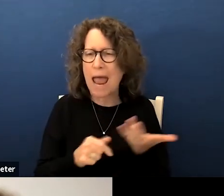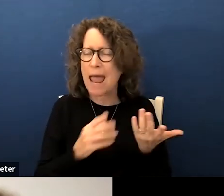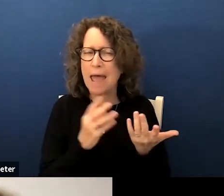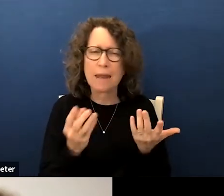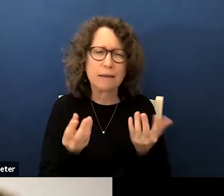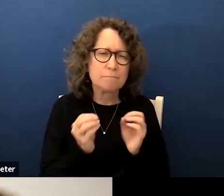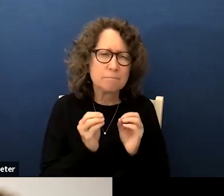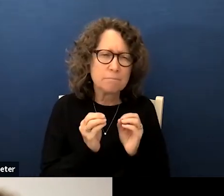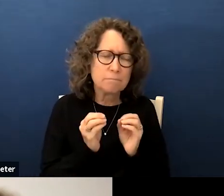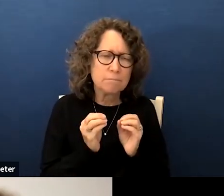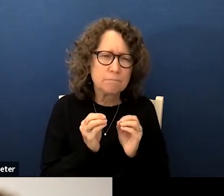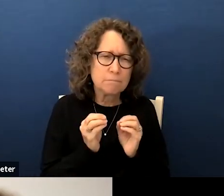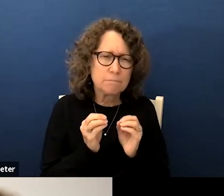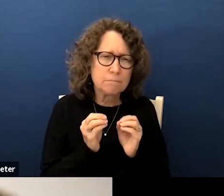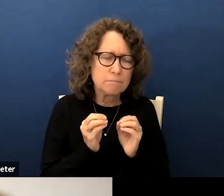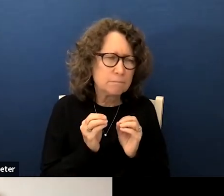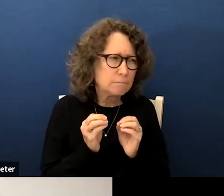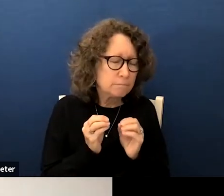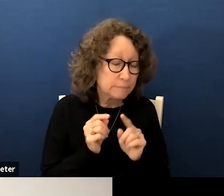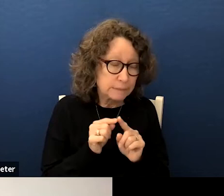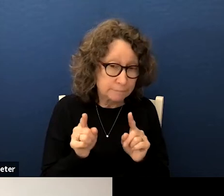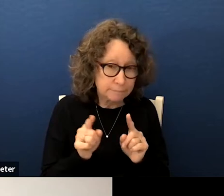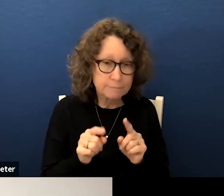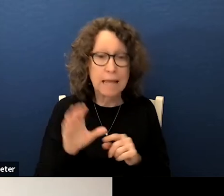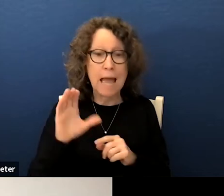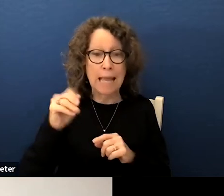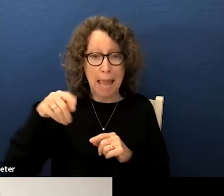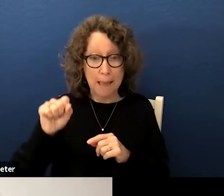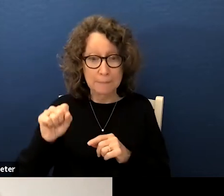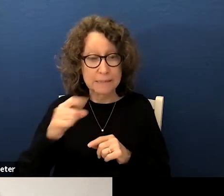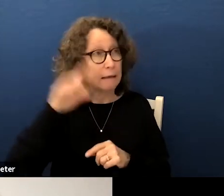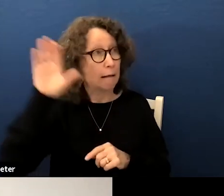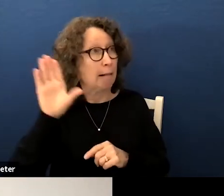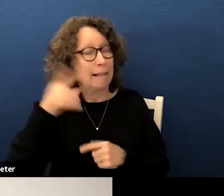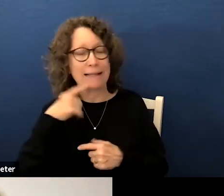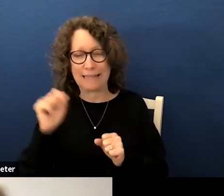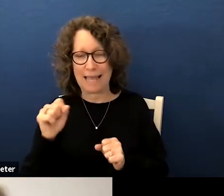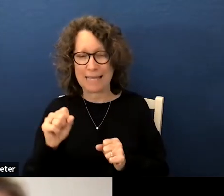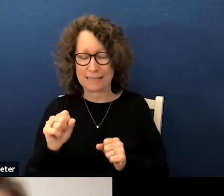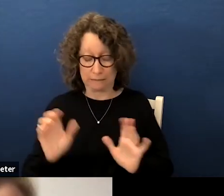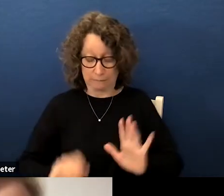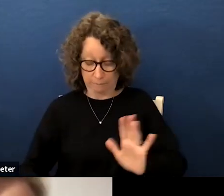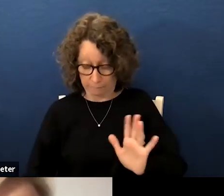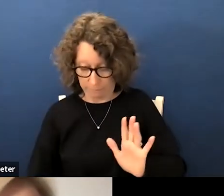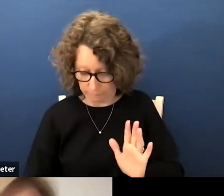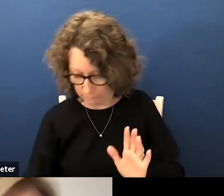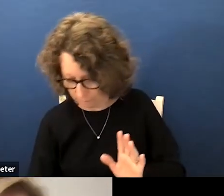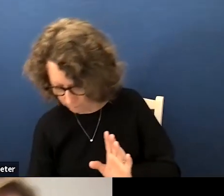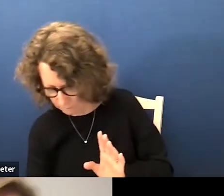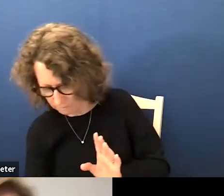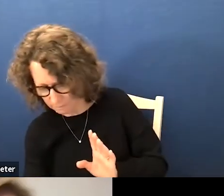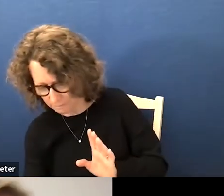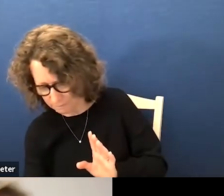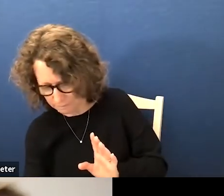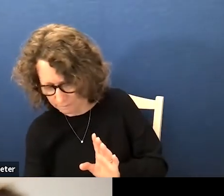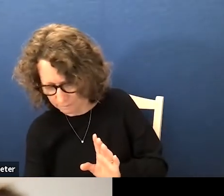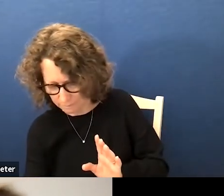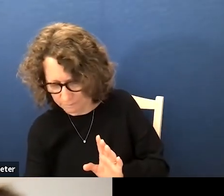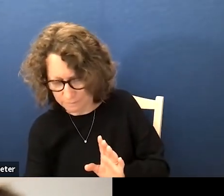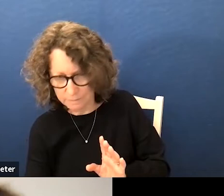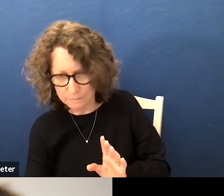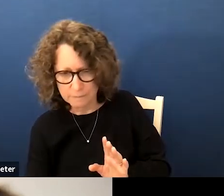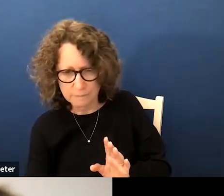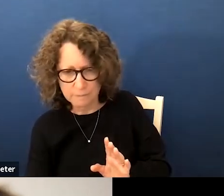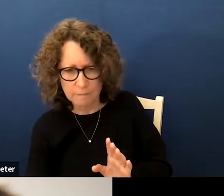vote thank you miss caps do you have any comments yeah first about the process i believe this resolution was intended